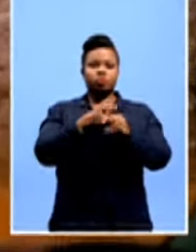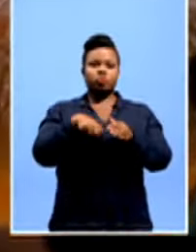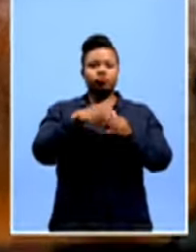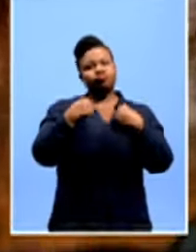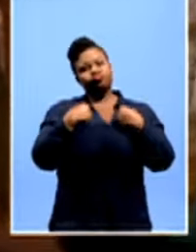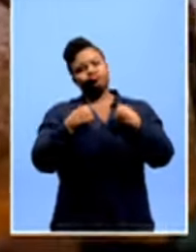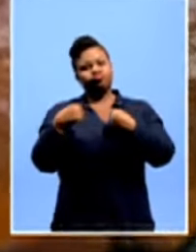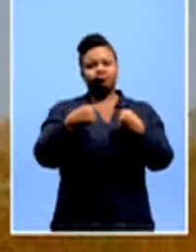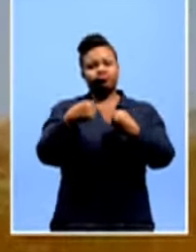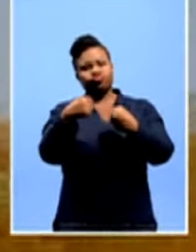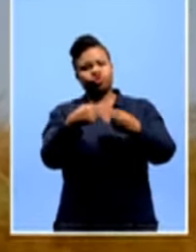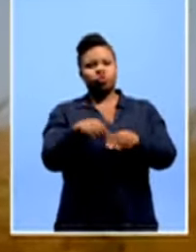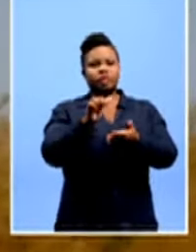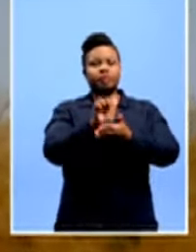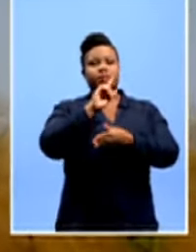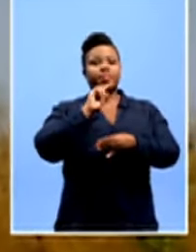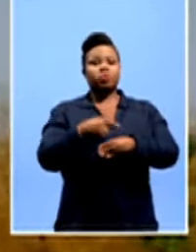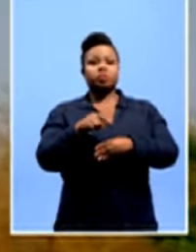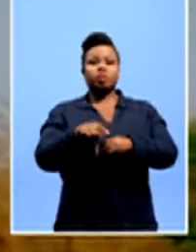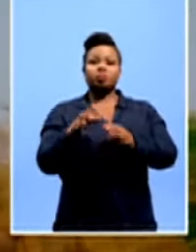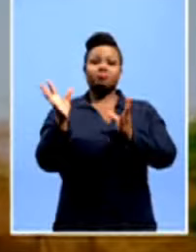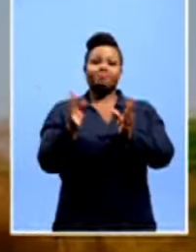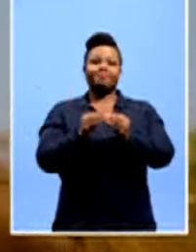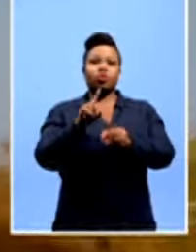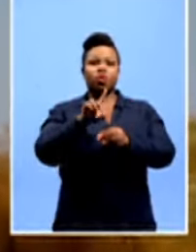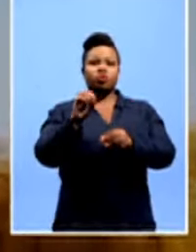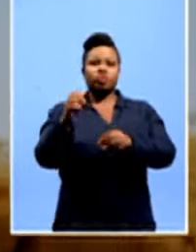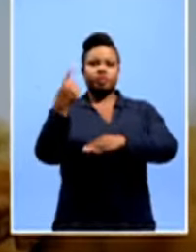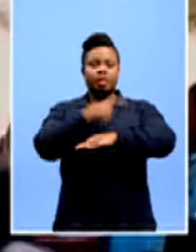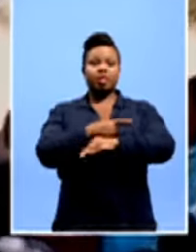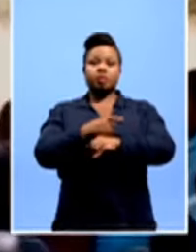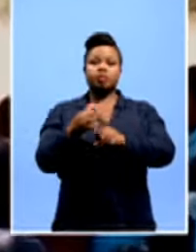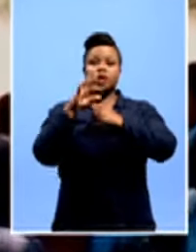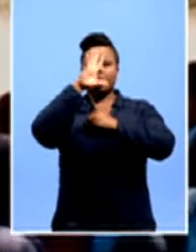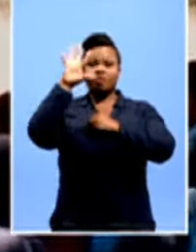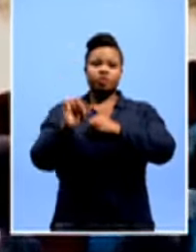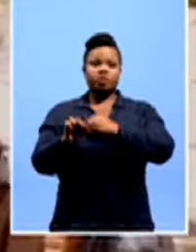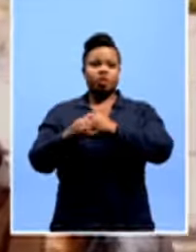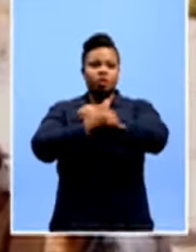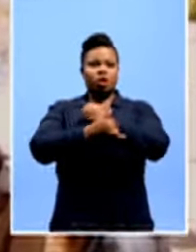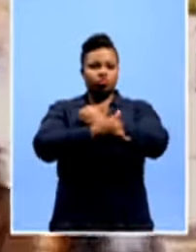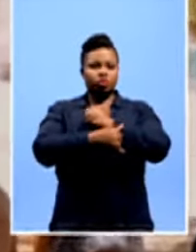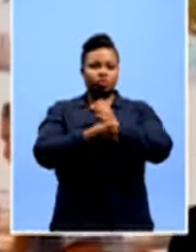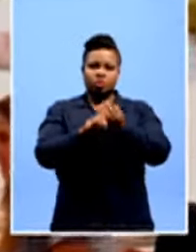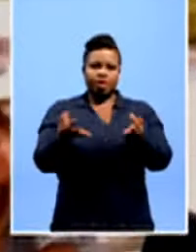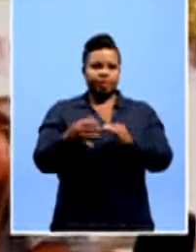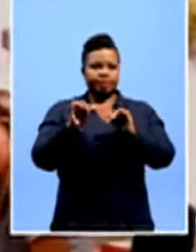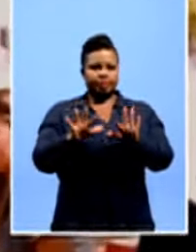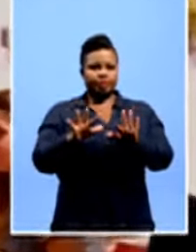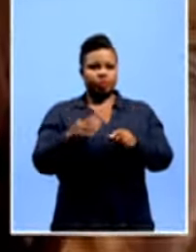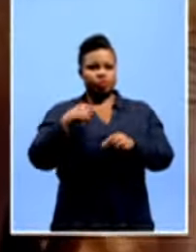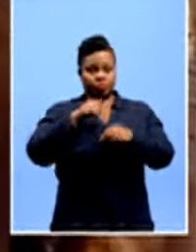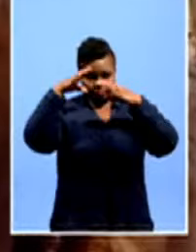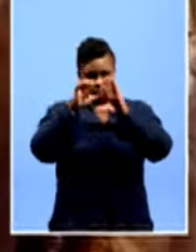,000 kilometers over a 100-day period through 10 African countries. Our main focus was on elephant